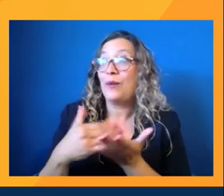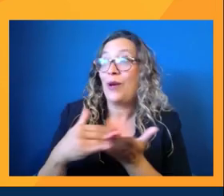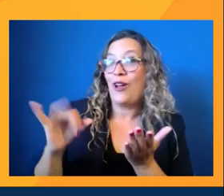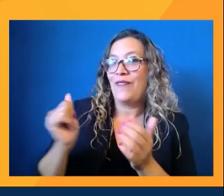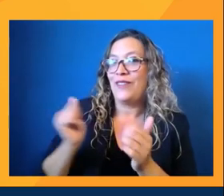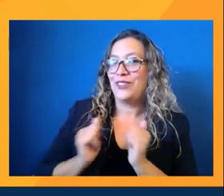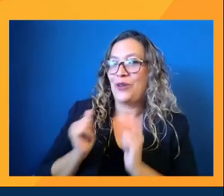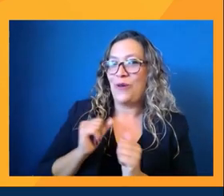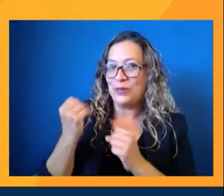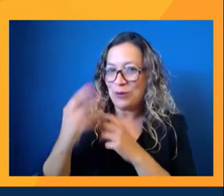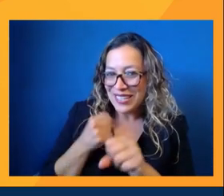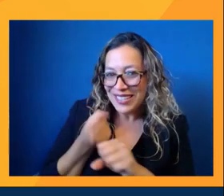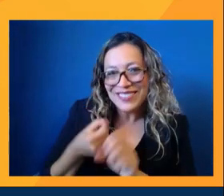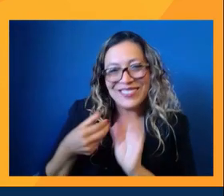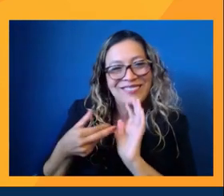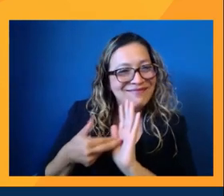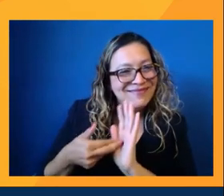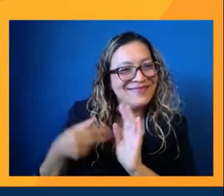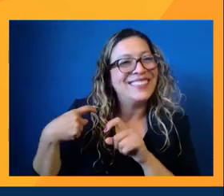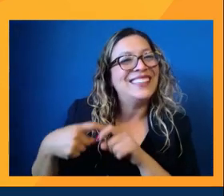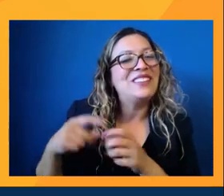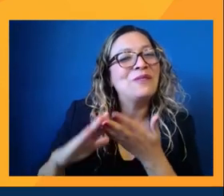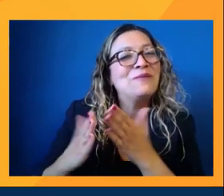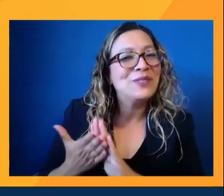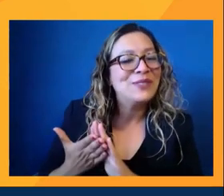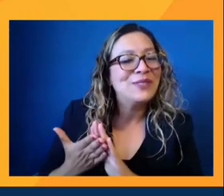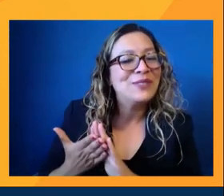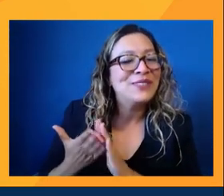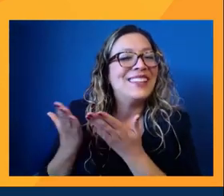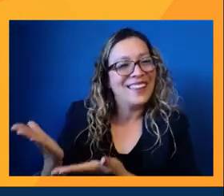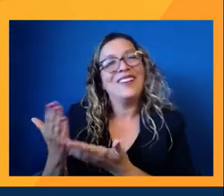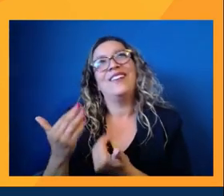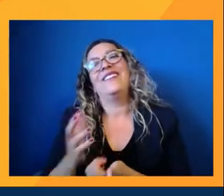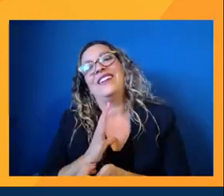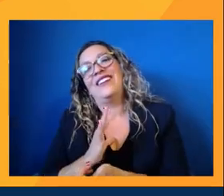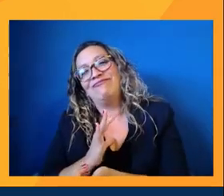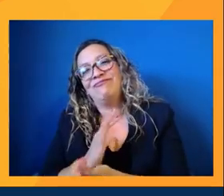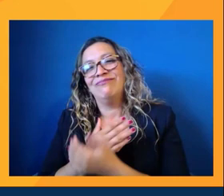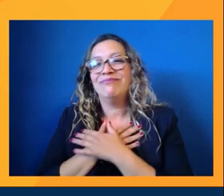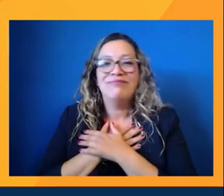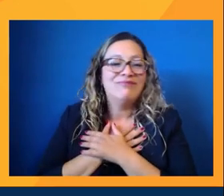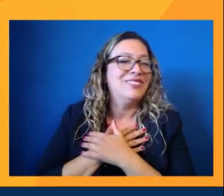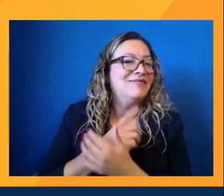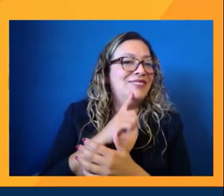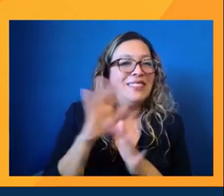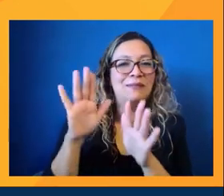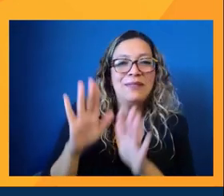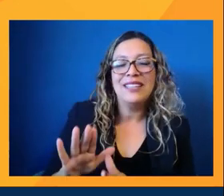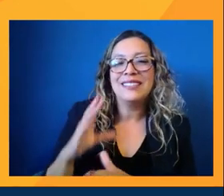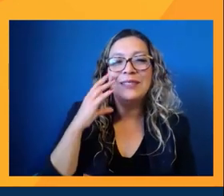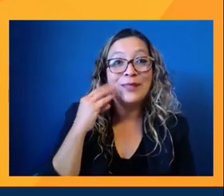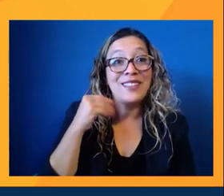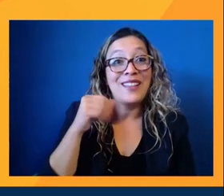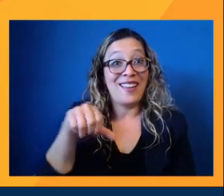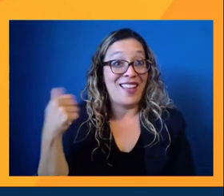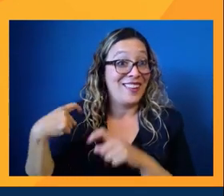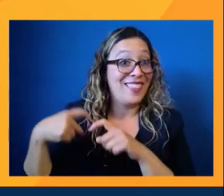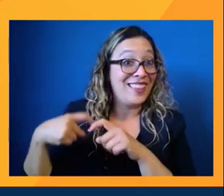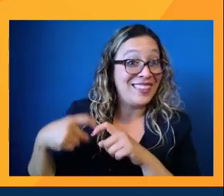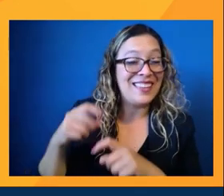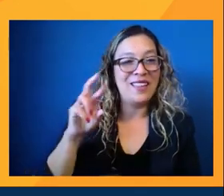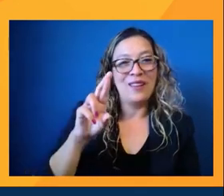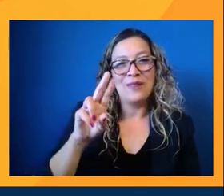so many years, representing the Latino community for me has been huge. Another Latino that we have in our show is Ruben